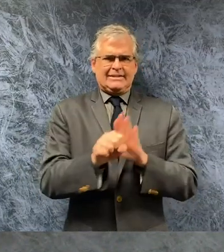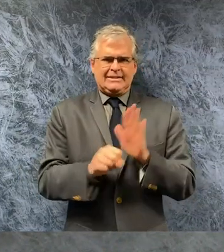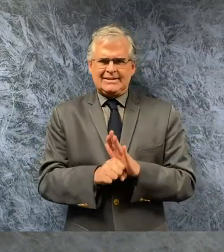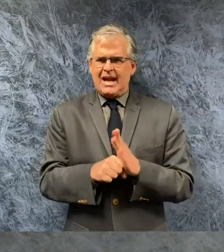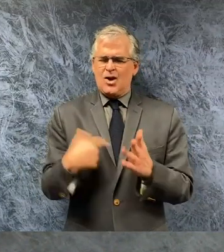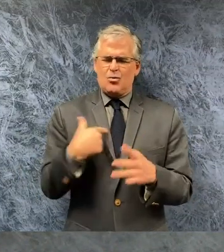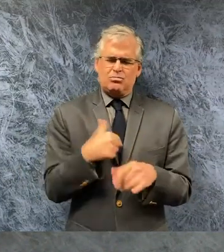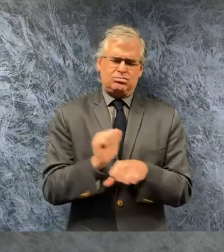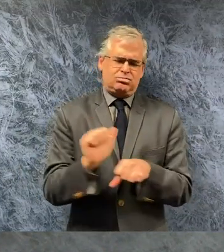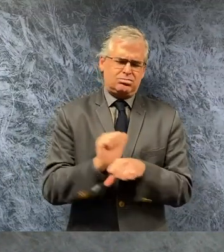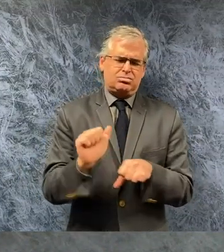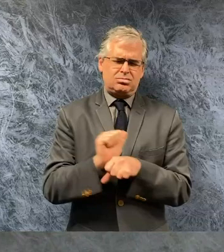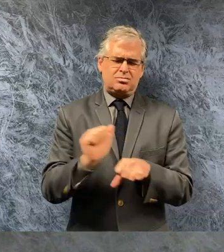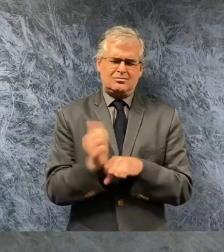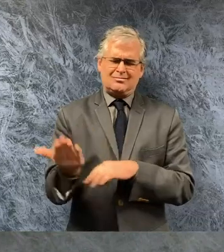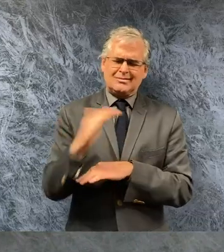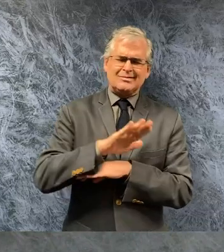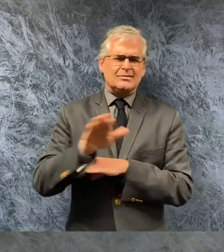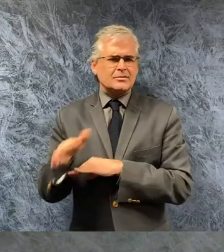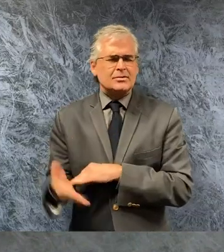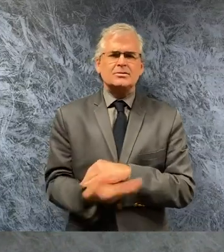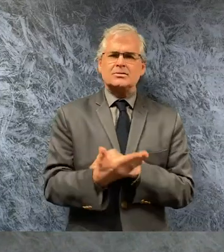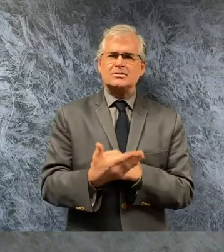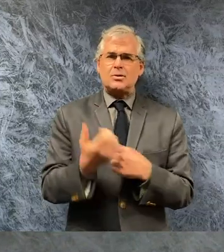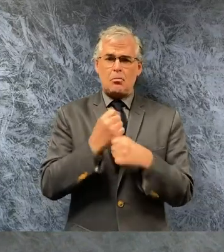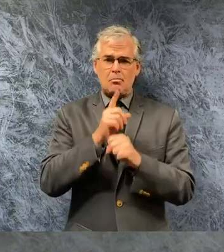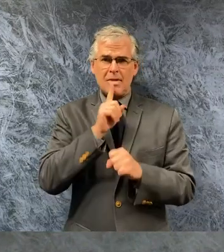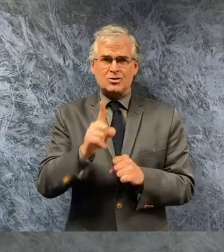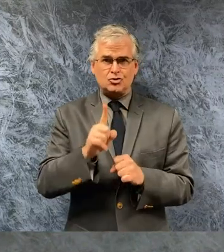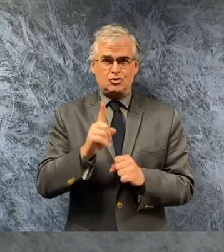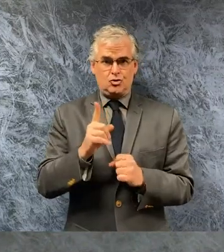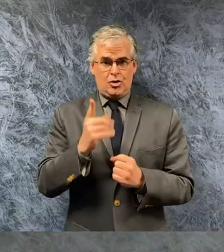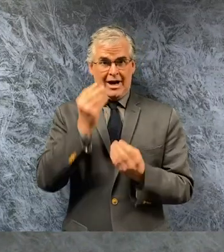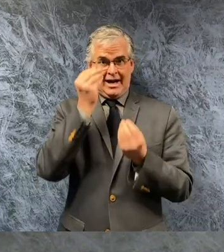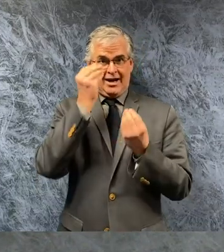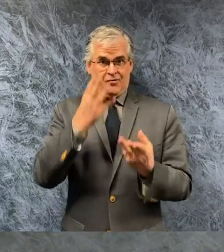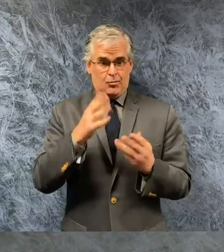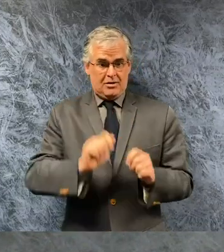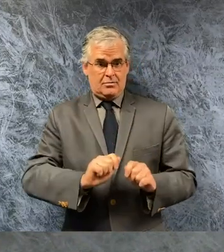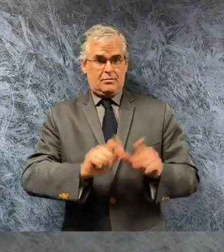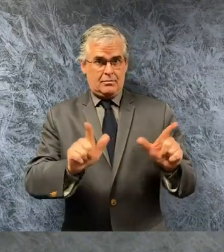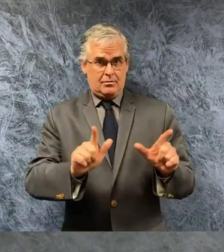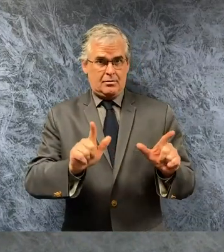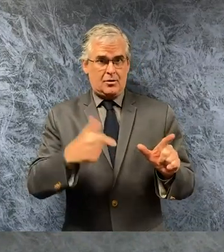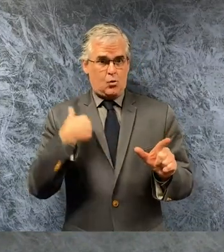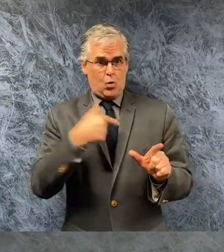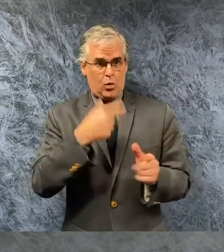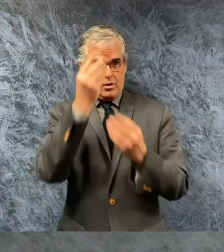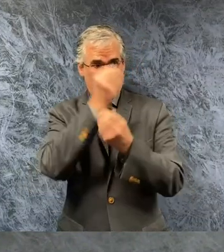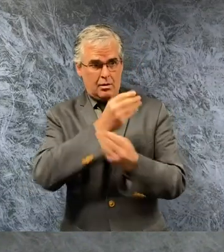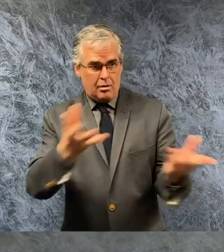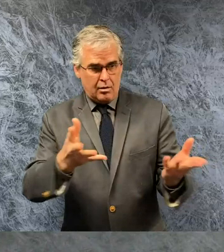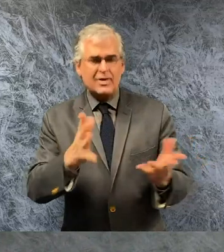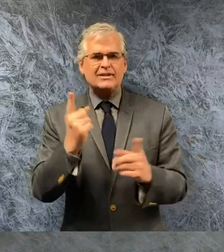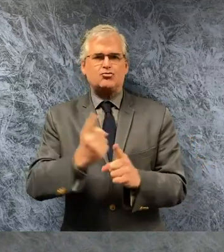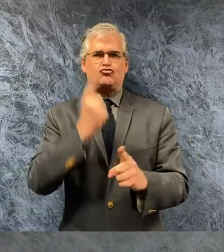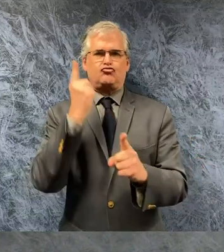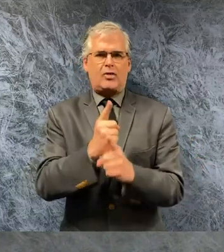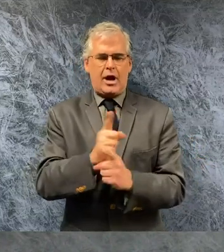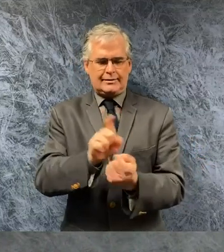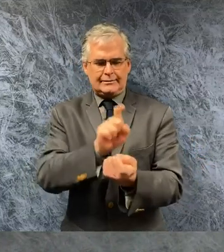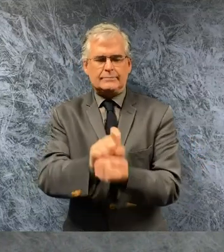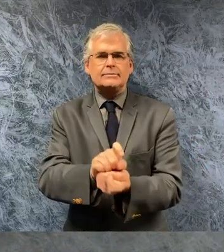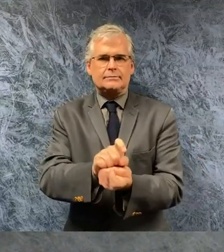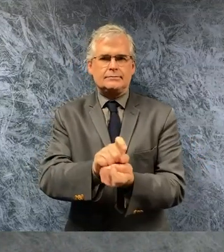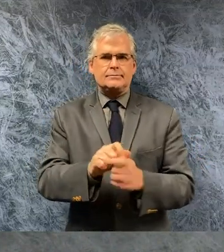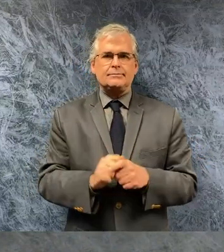we disseminate to you and you disseminate to your audiences is accurate and timely the total death also includes at least